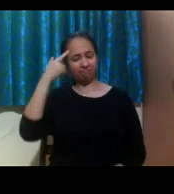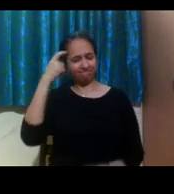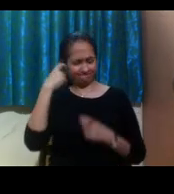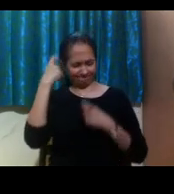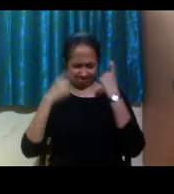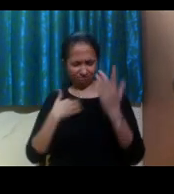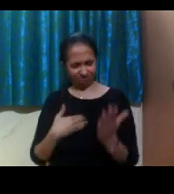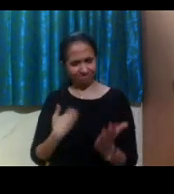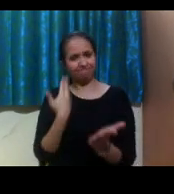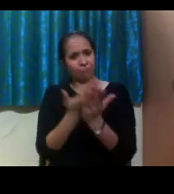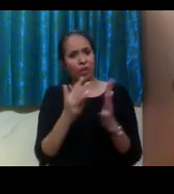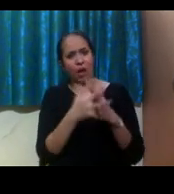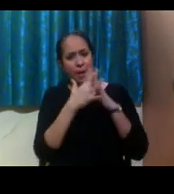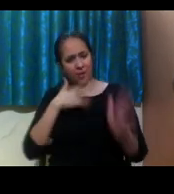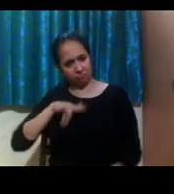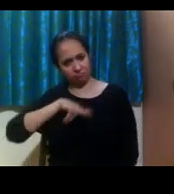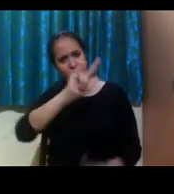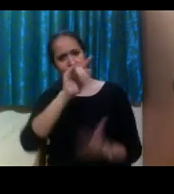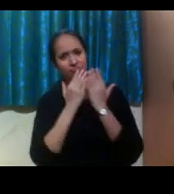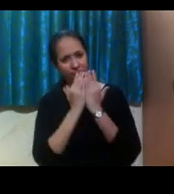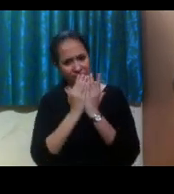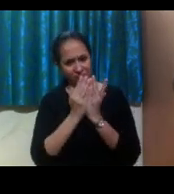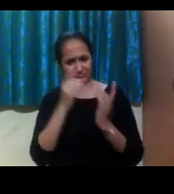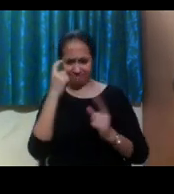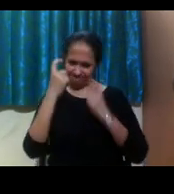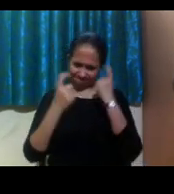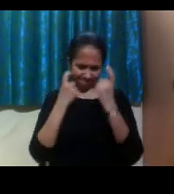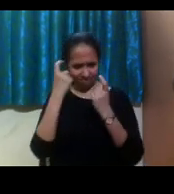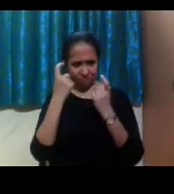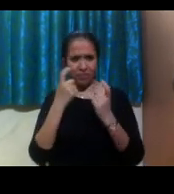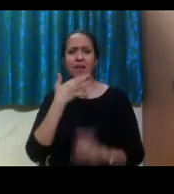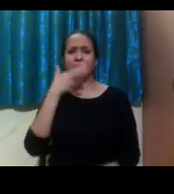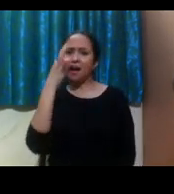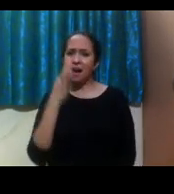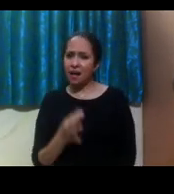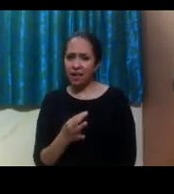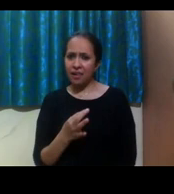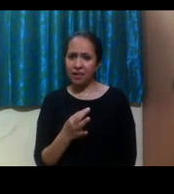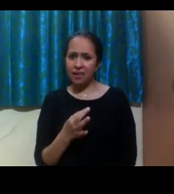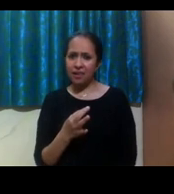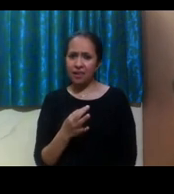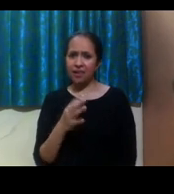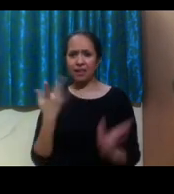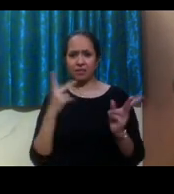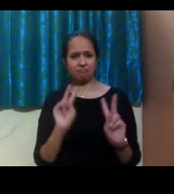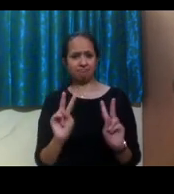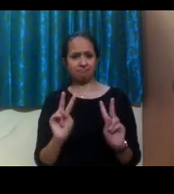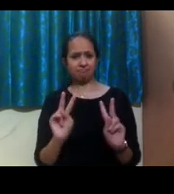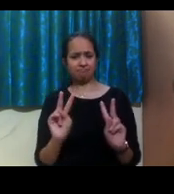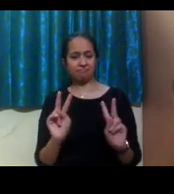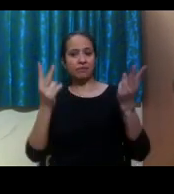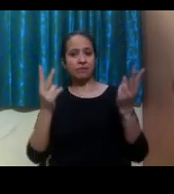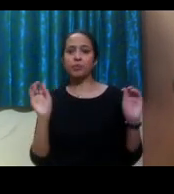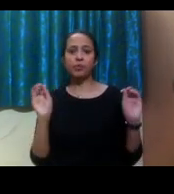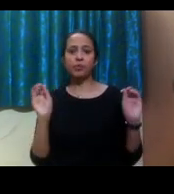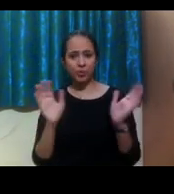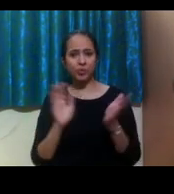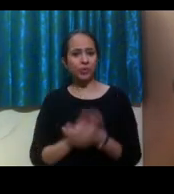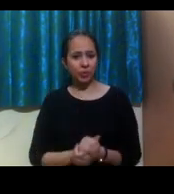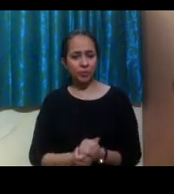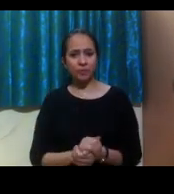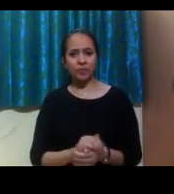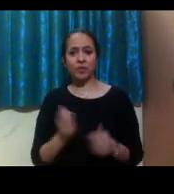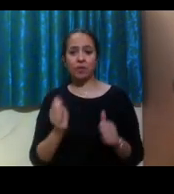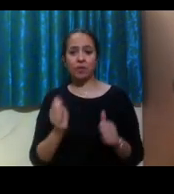considerations, there's no real, you know, there's different, all students are